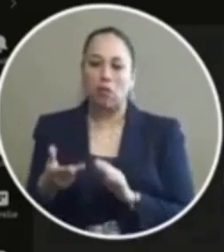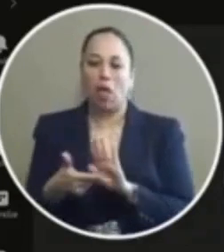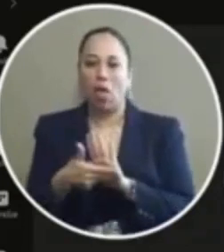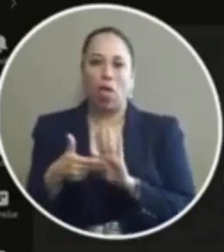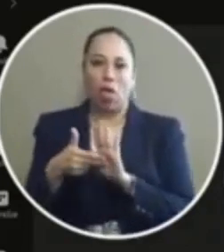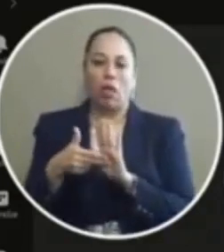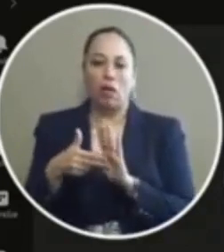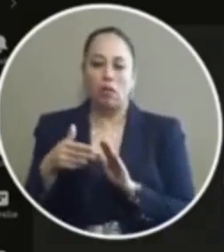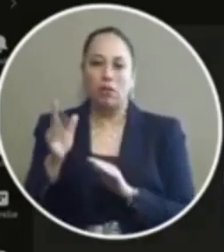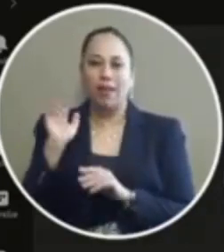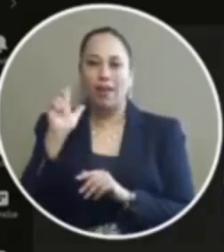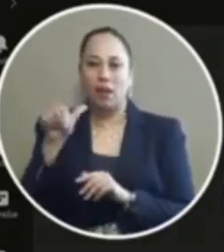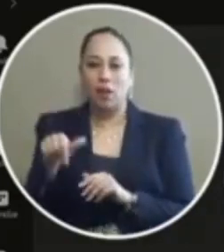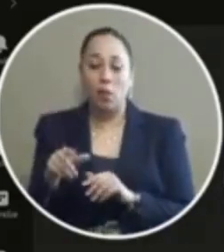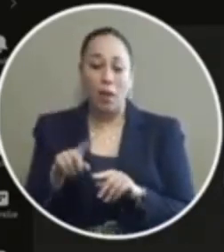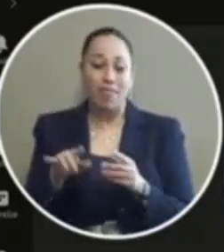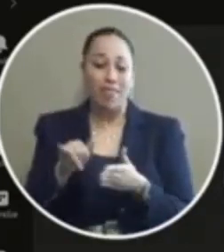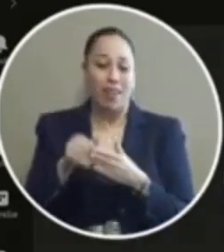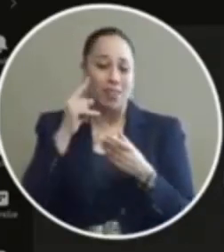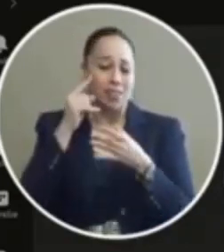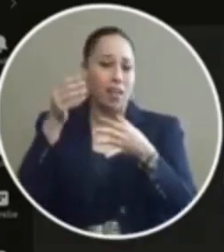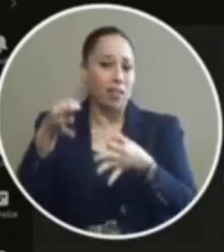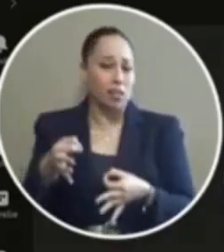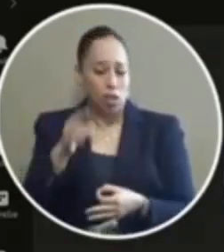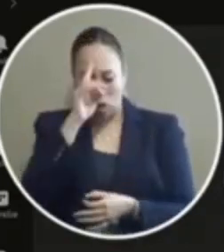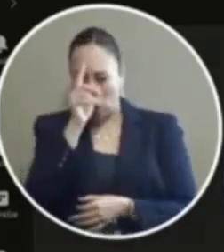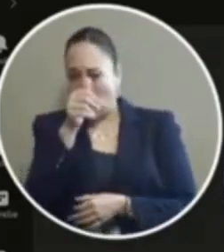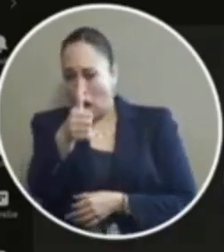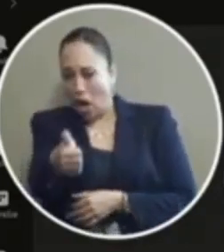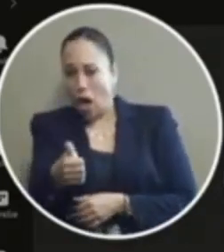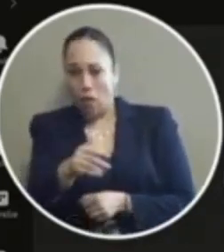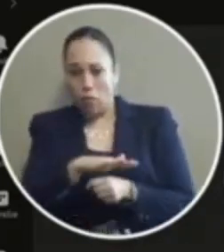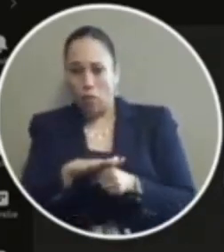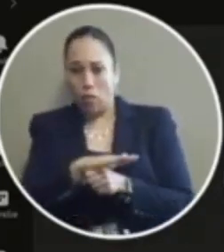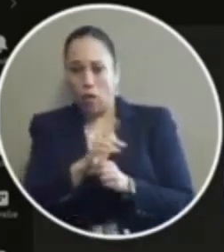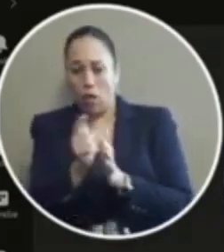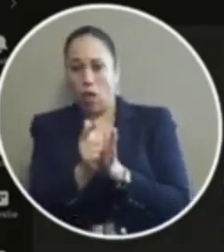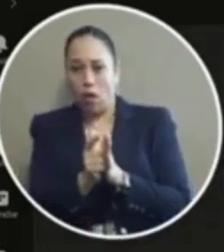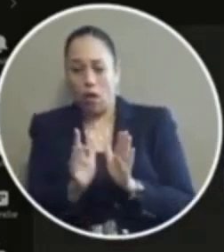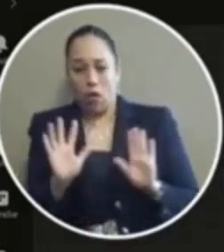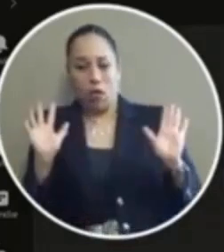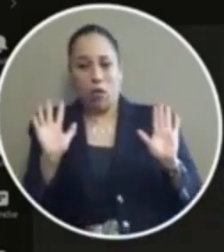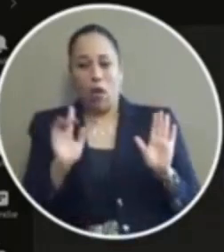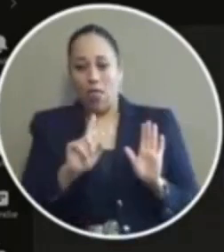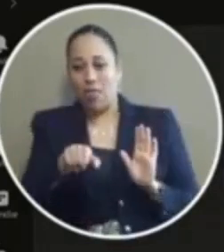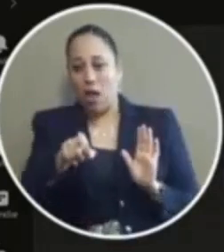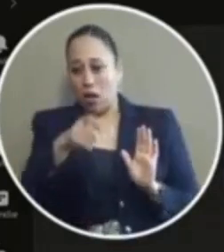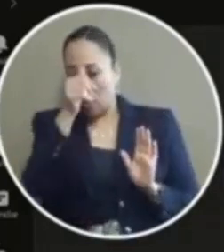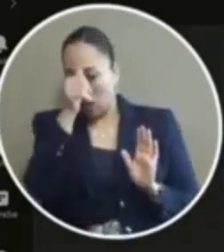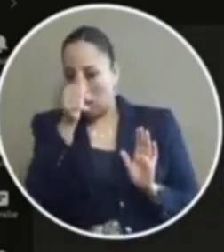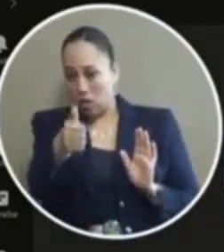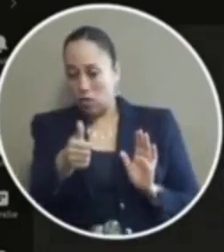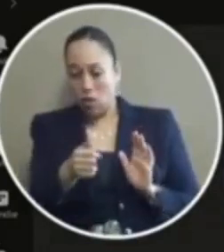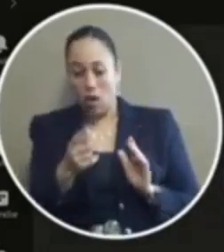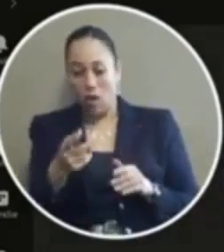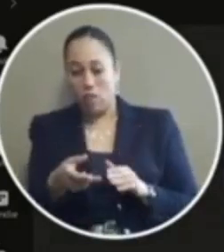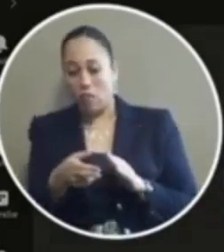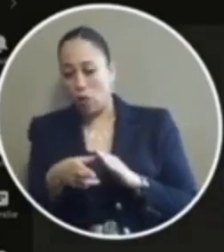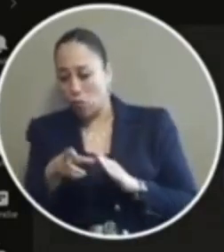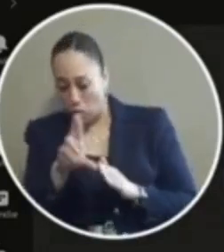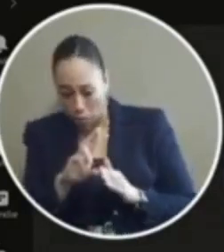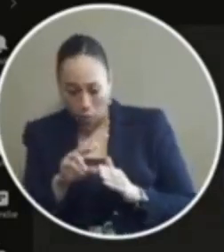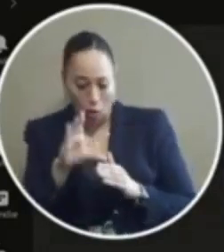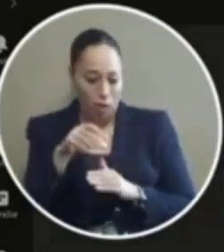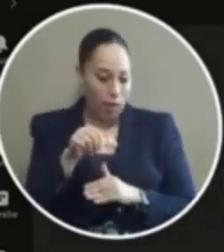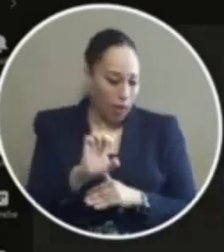down the road but that would be a decision that would be up to the district attorney's office they would get to make that decision after they reviewed the facts of the case